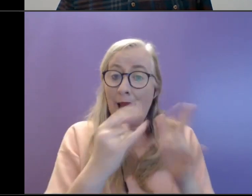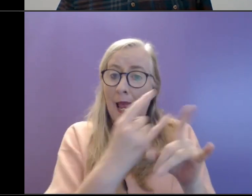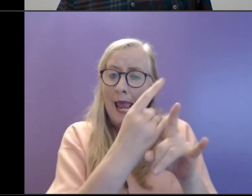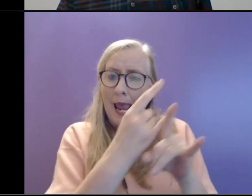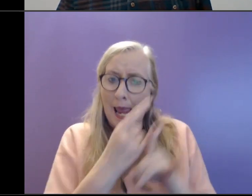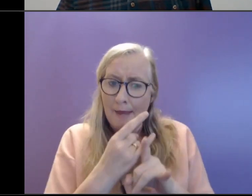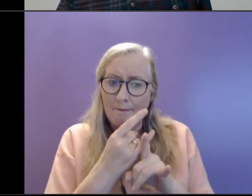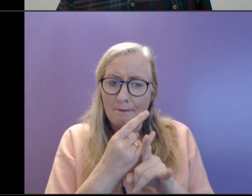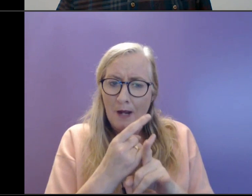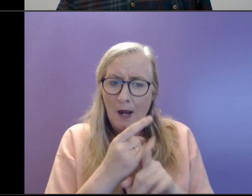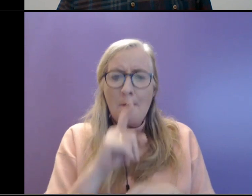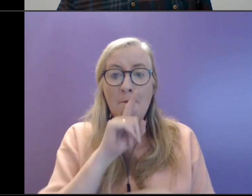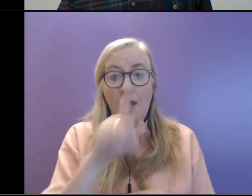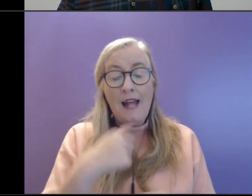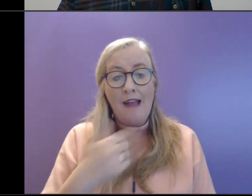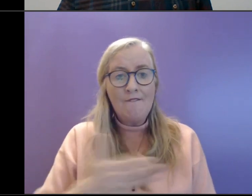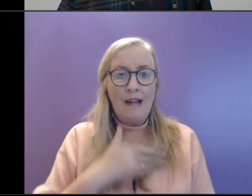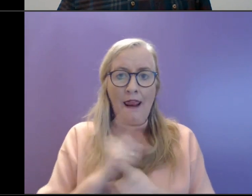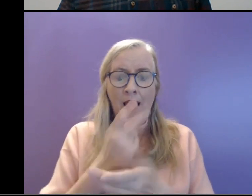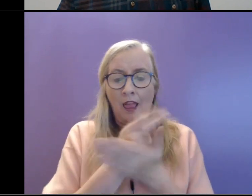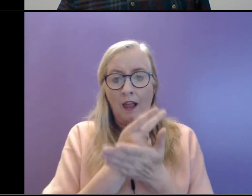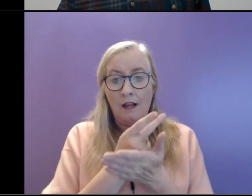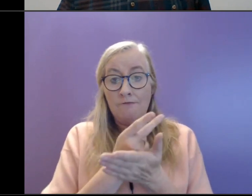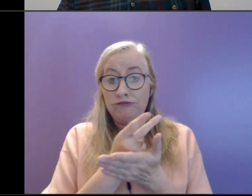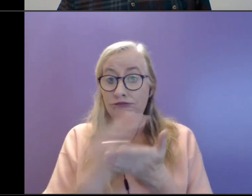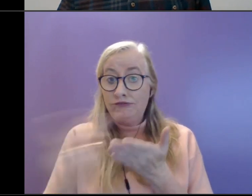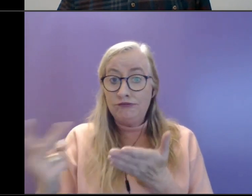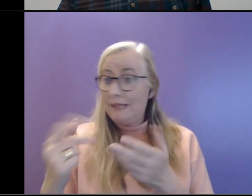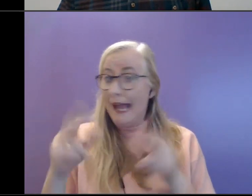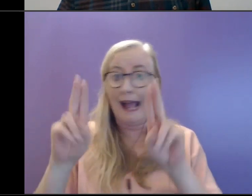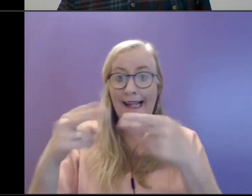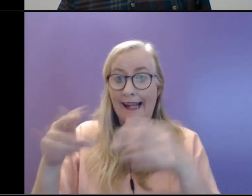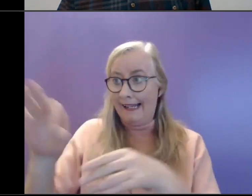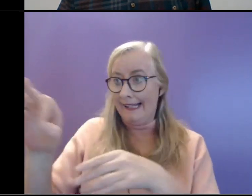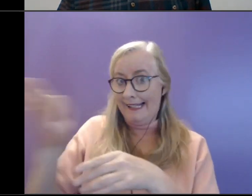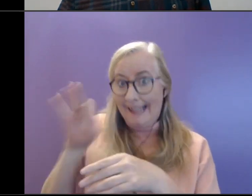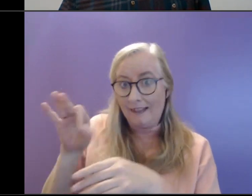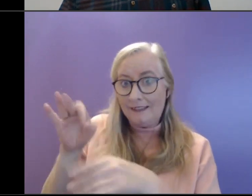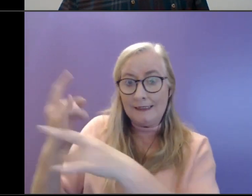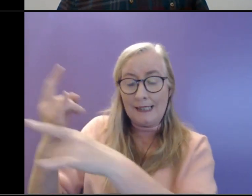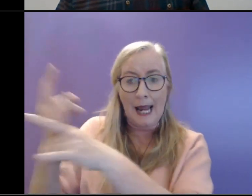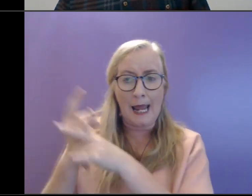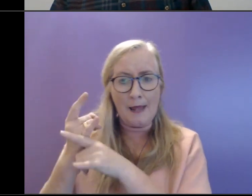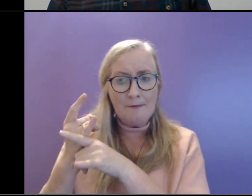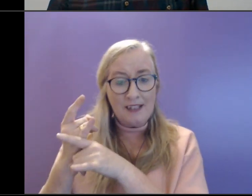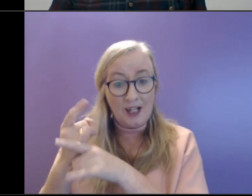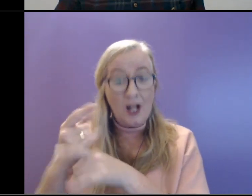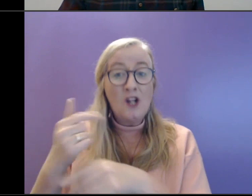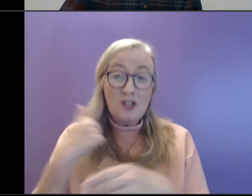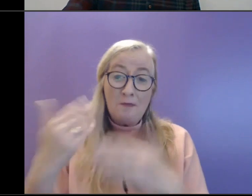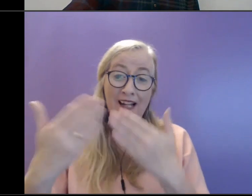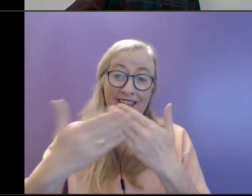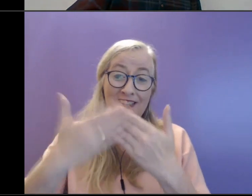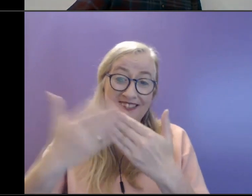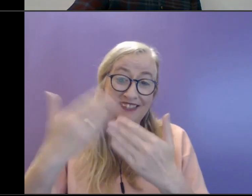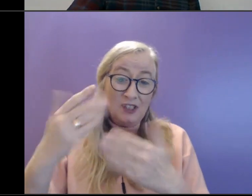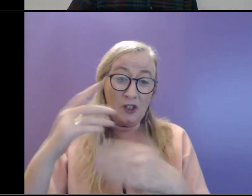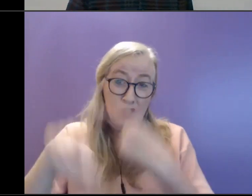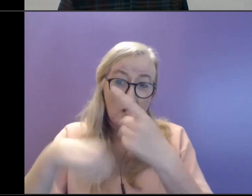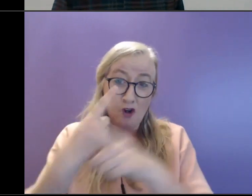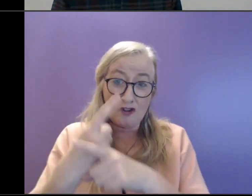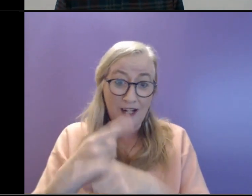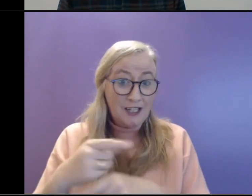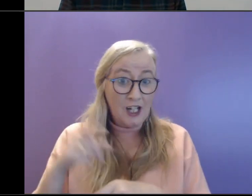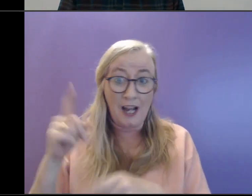worn down as I can't seem to get help with my problem. Which is my teenage daughter who has totally